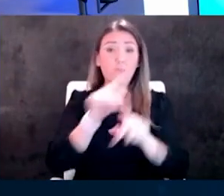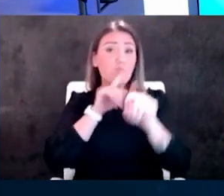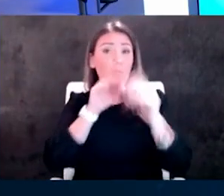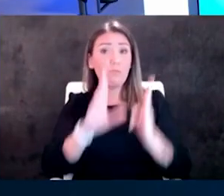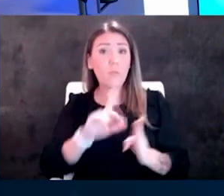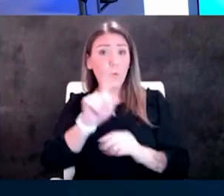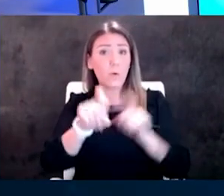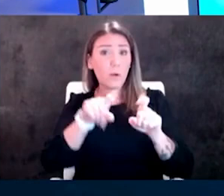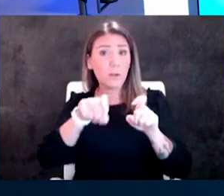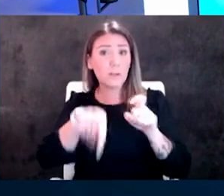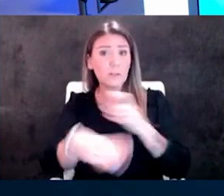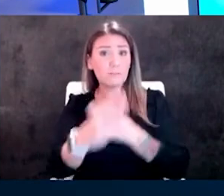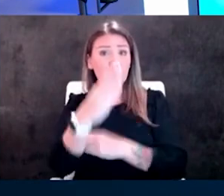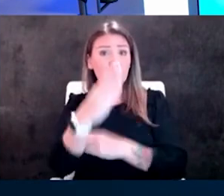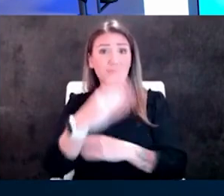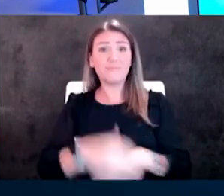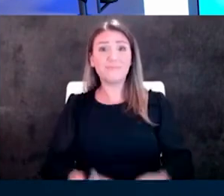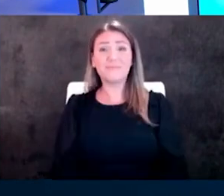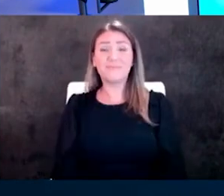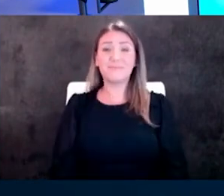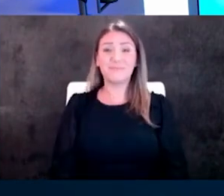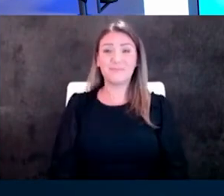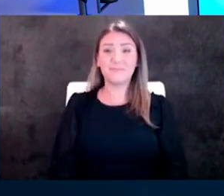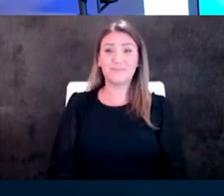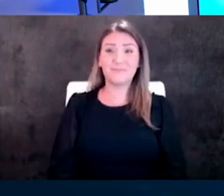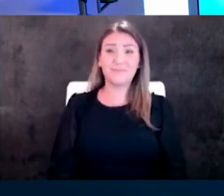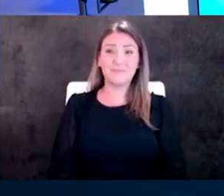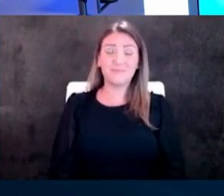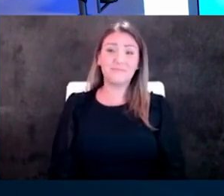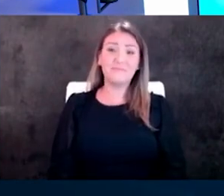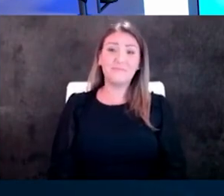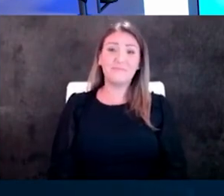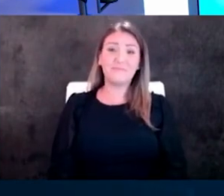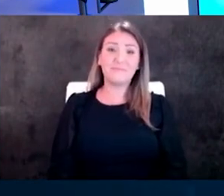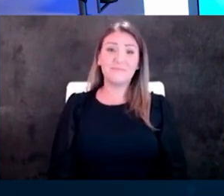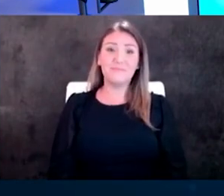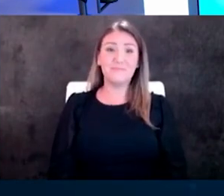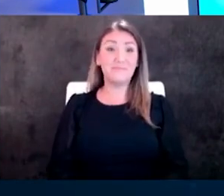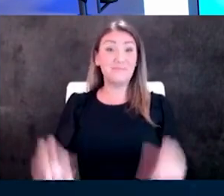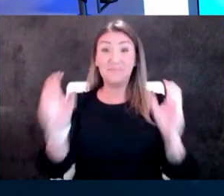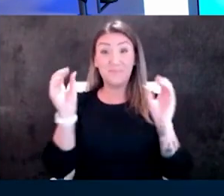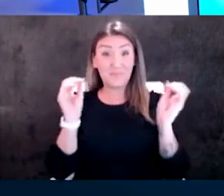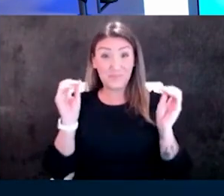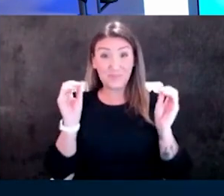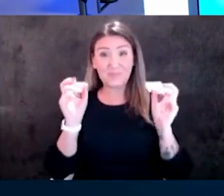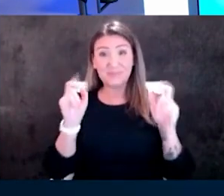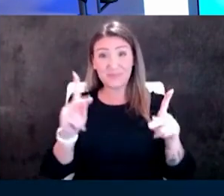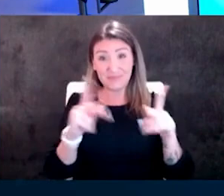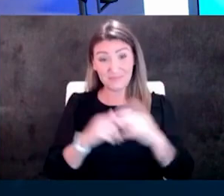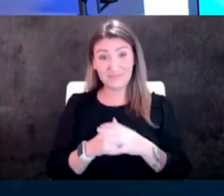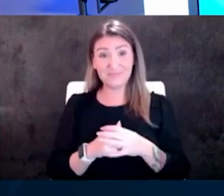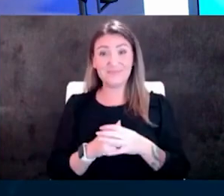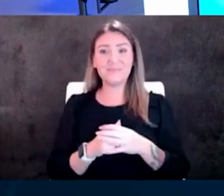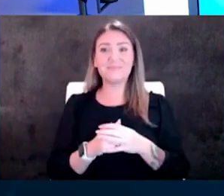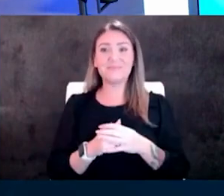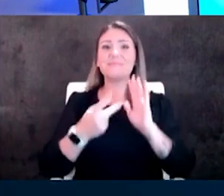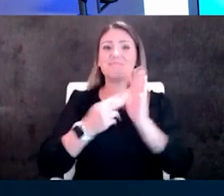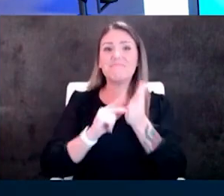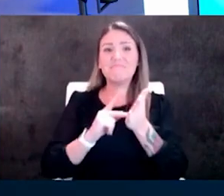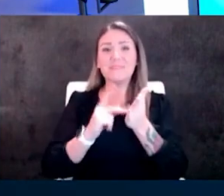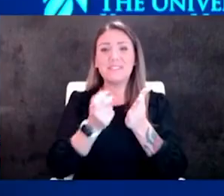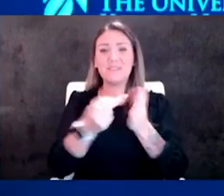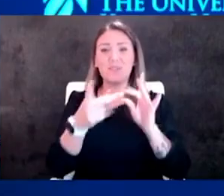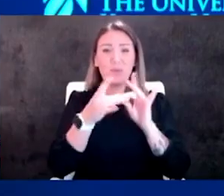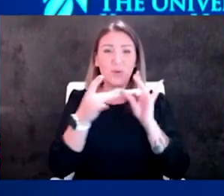okay I'm not hearing any all right well then that means I get to make a couple of comments about